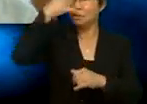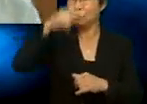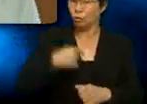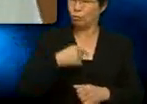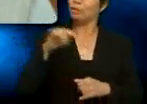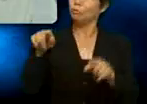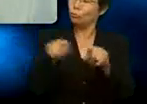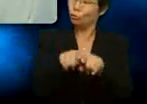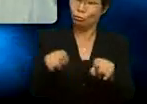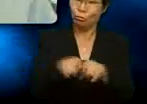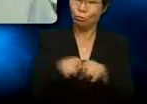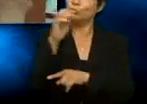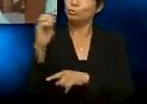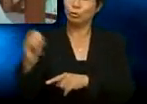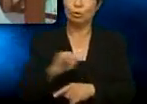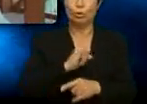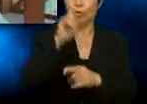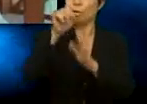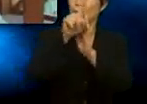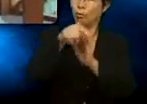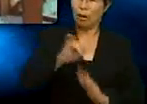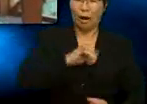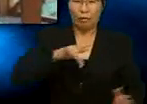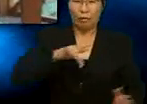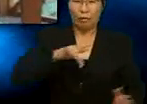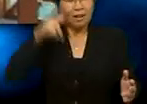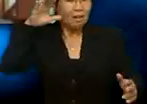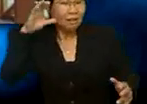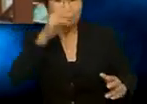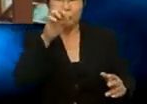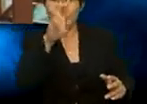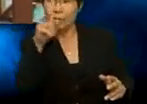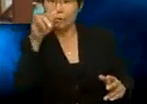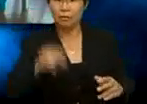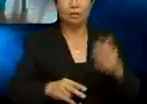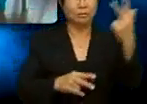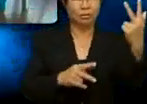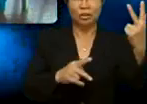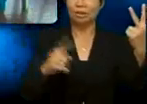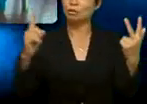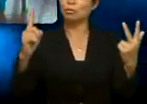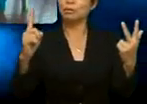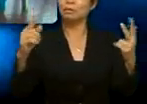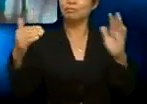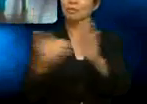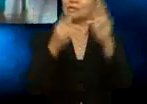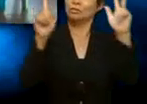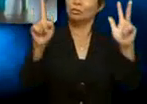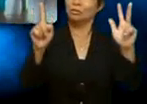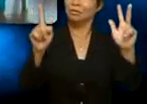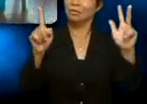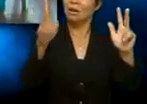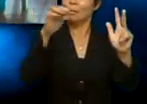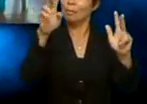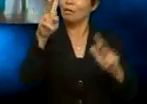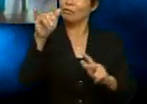One moment please, listen. I feel that. Listen, Marvin. It's three against one. Yeah. Yeah, Marvin. Yeah, Marvin.